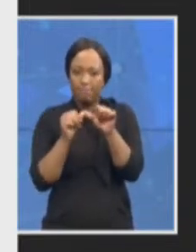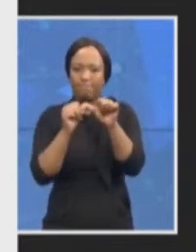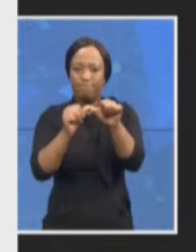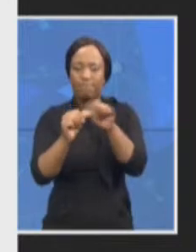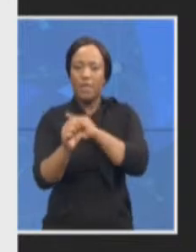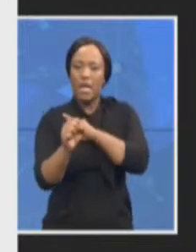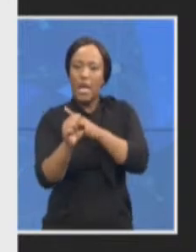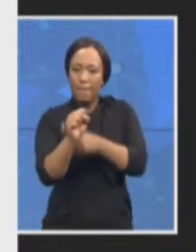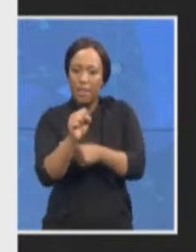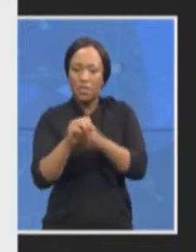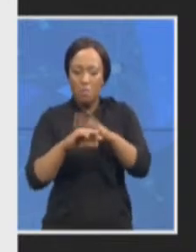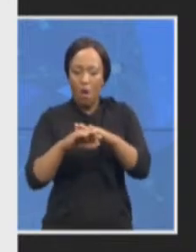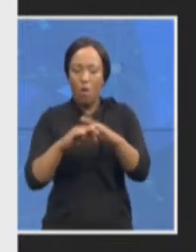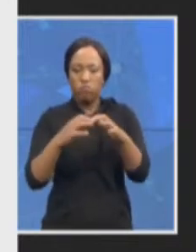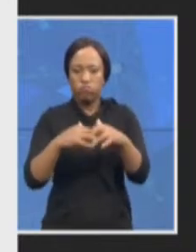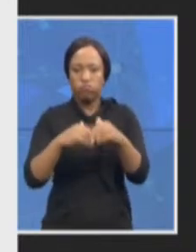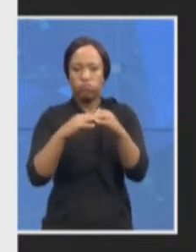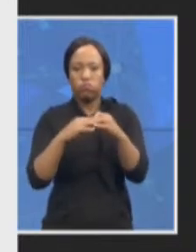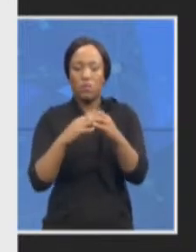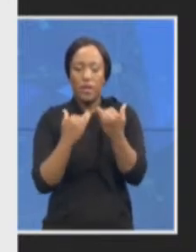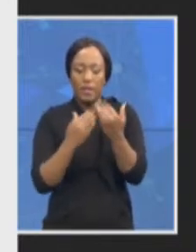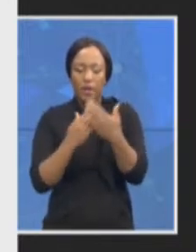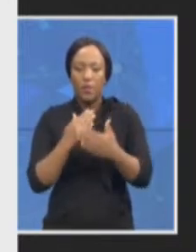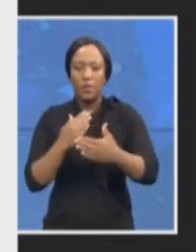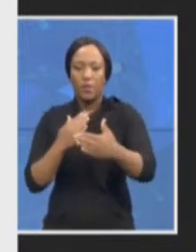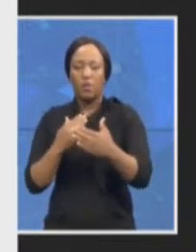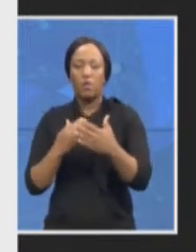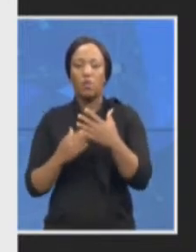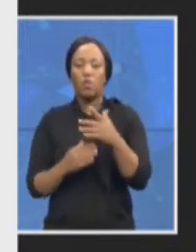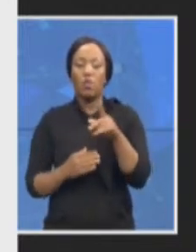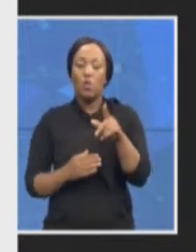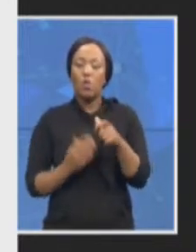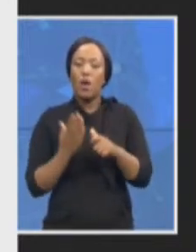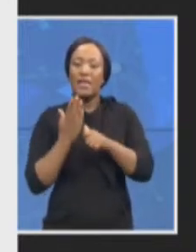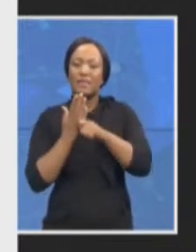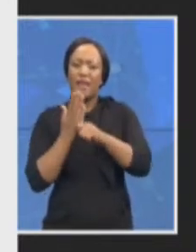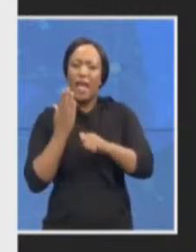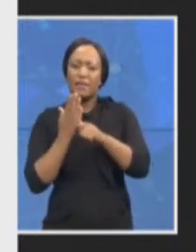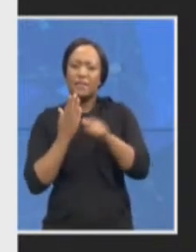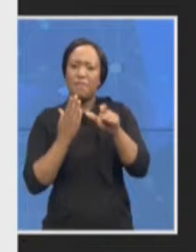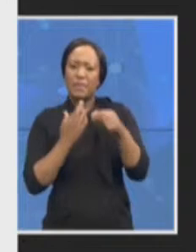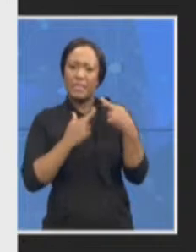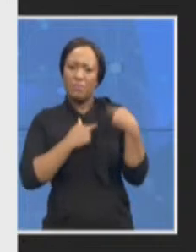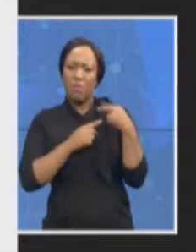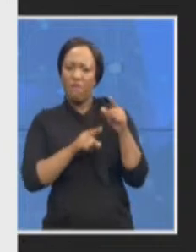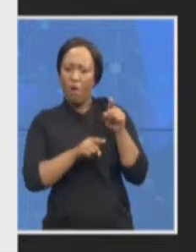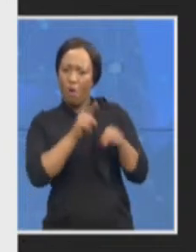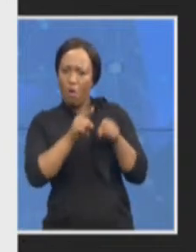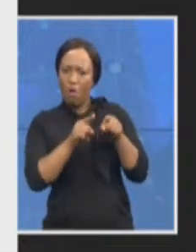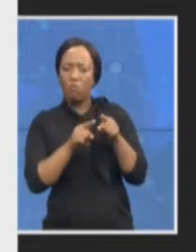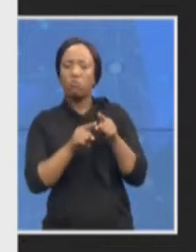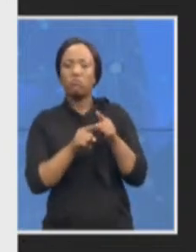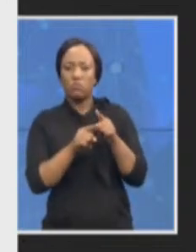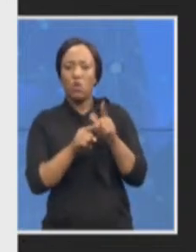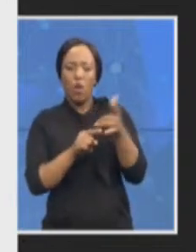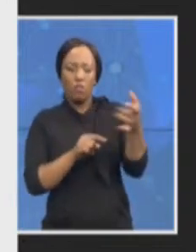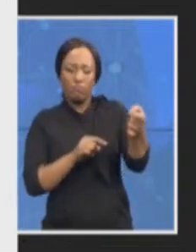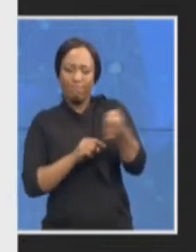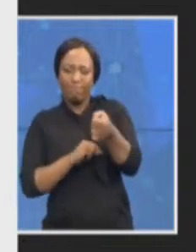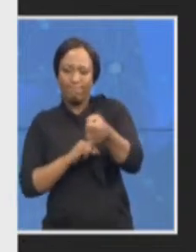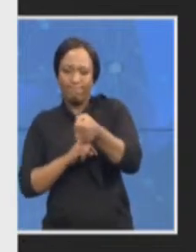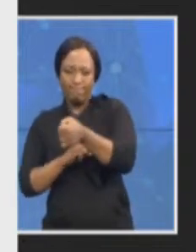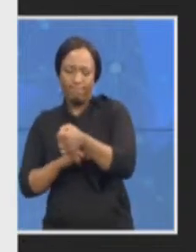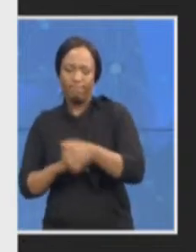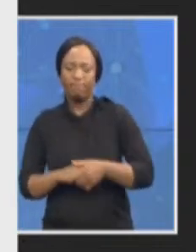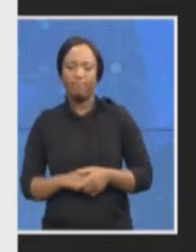dedicated tax prosecutors as well in those areas and the last point I wish to make we also have organized crime specialists